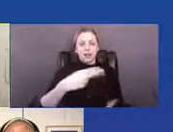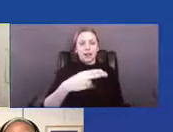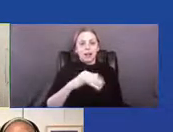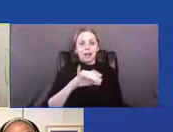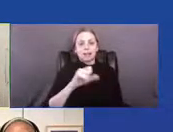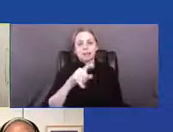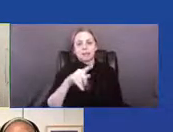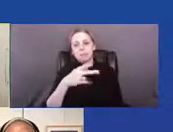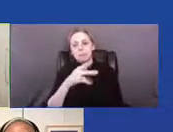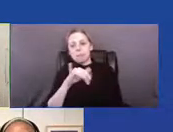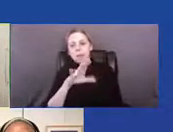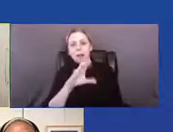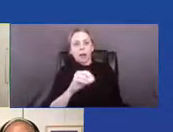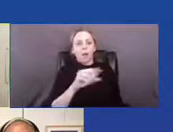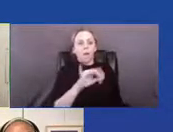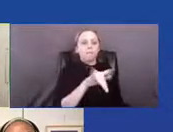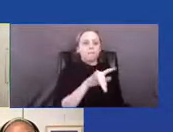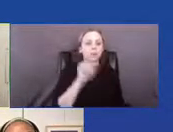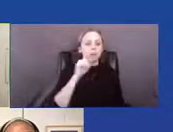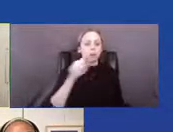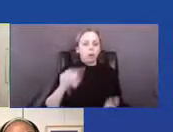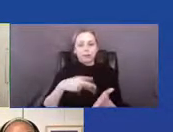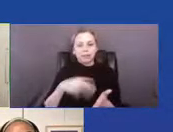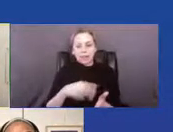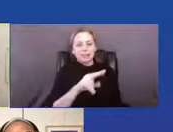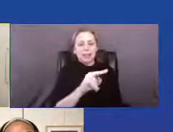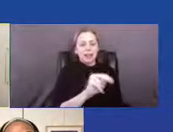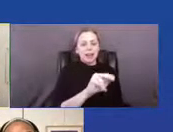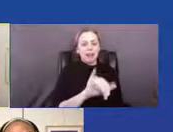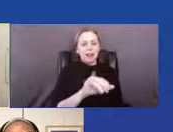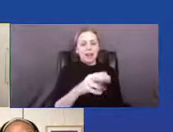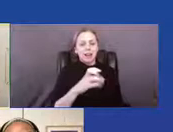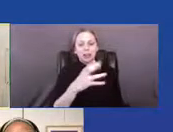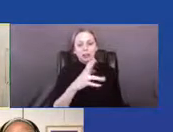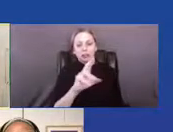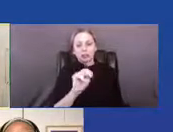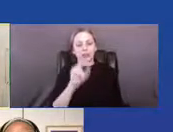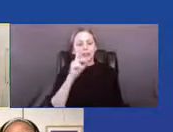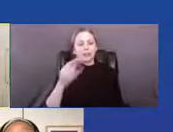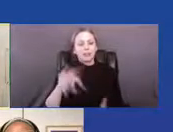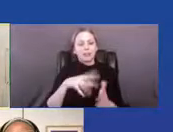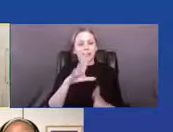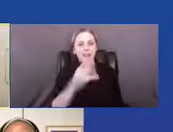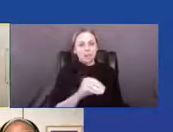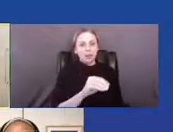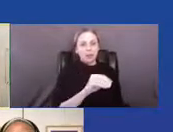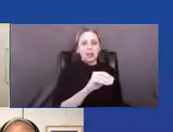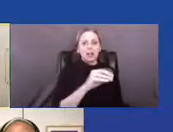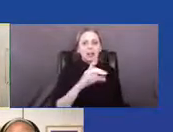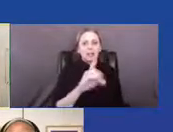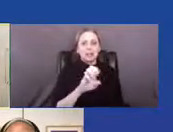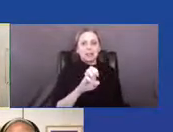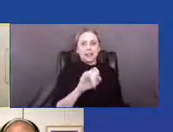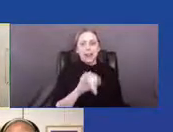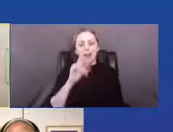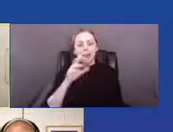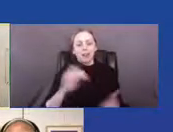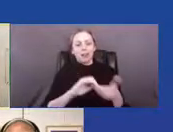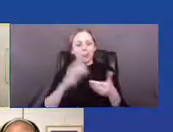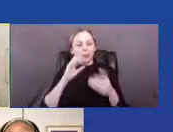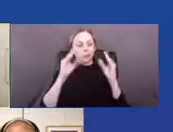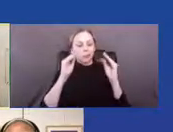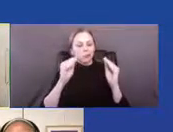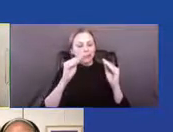Fit for Dance, Naimi Chen Dance Company, NDI Collaborative for Teaching and Learning, New York Live